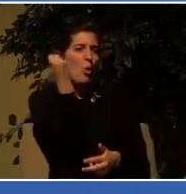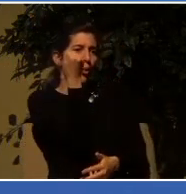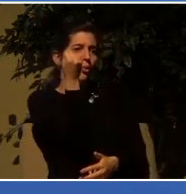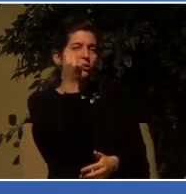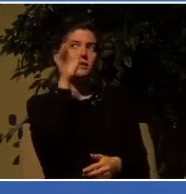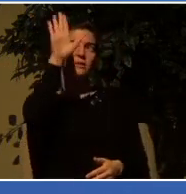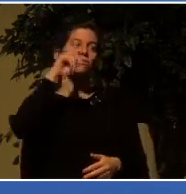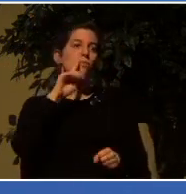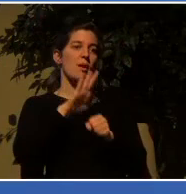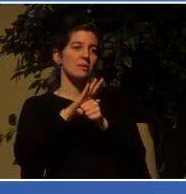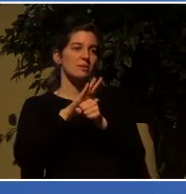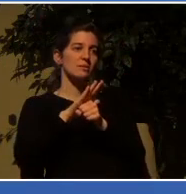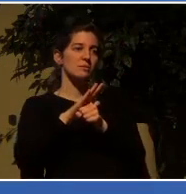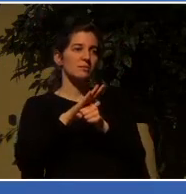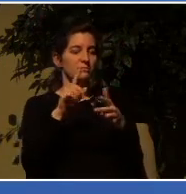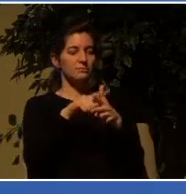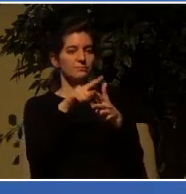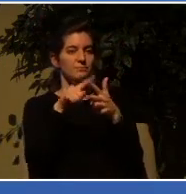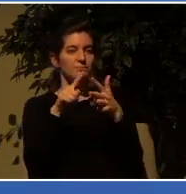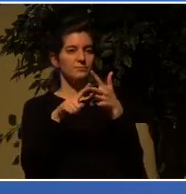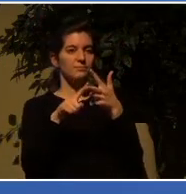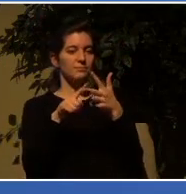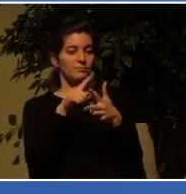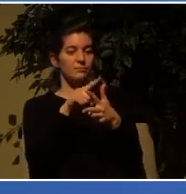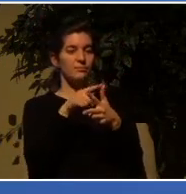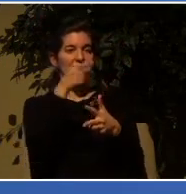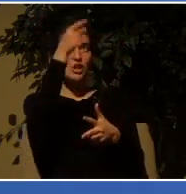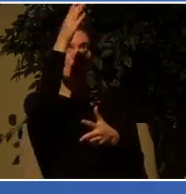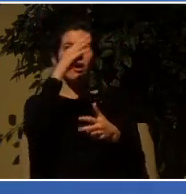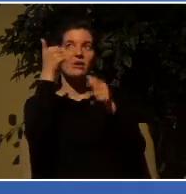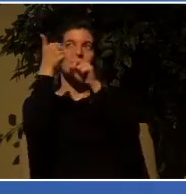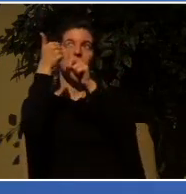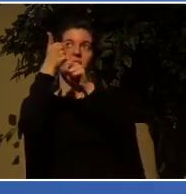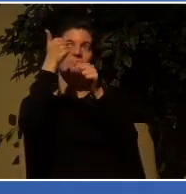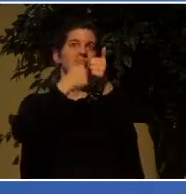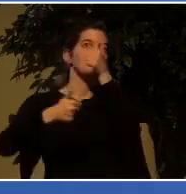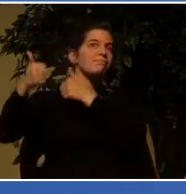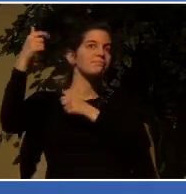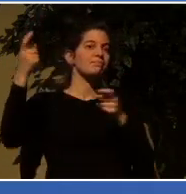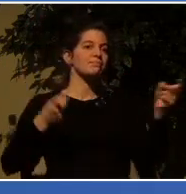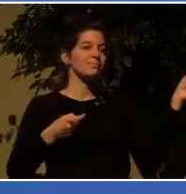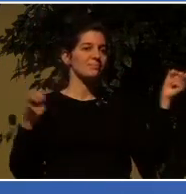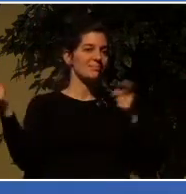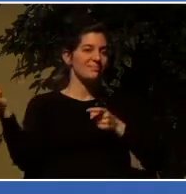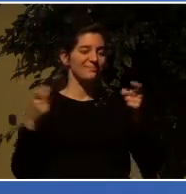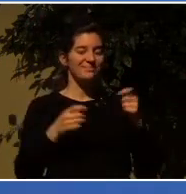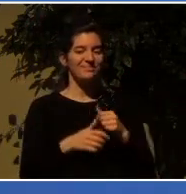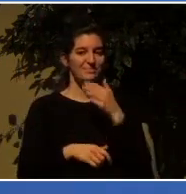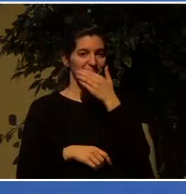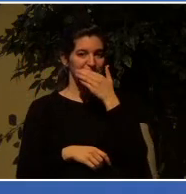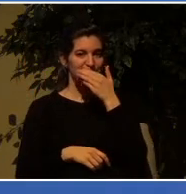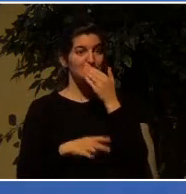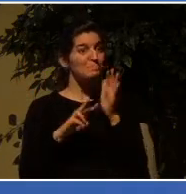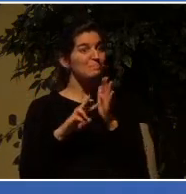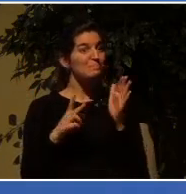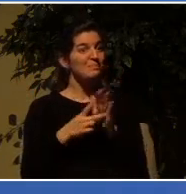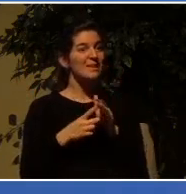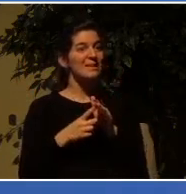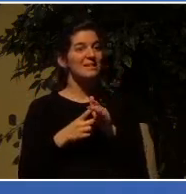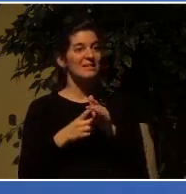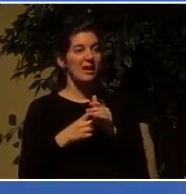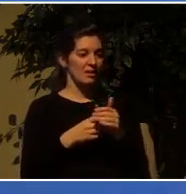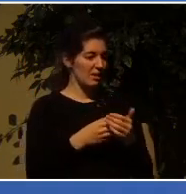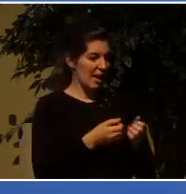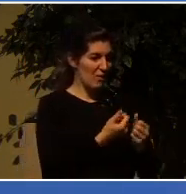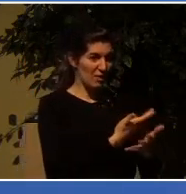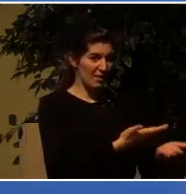God is sovereign. But that means he is bigger than anybody and